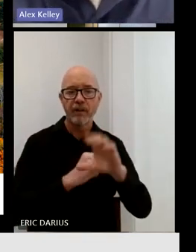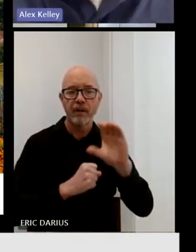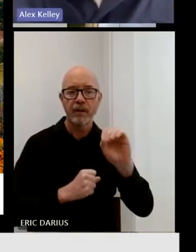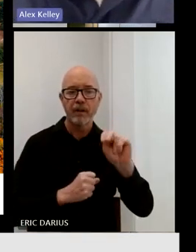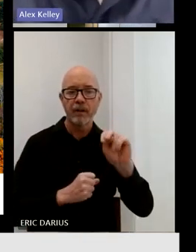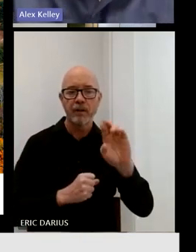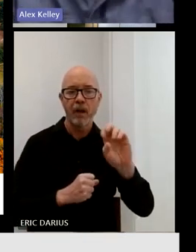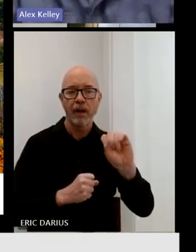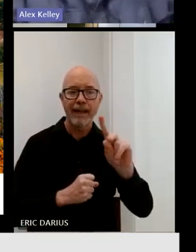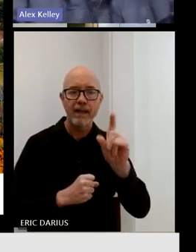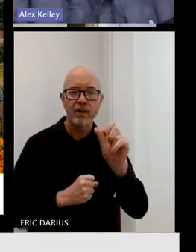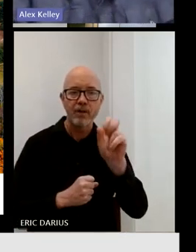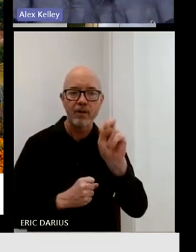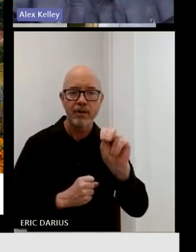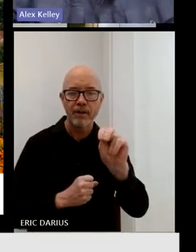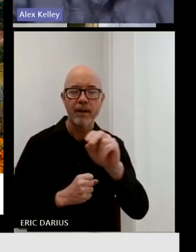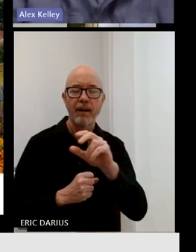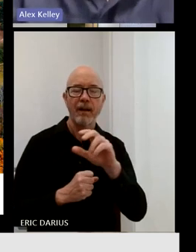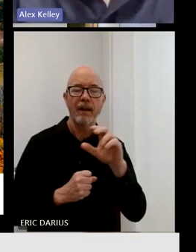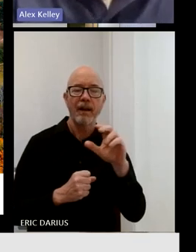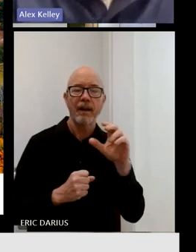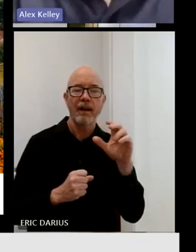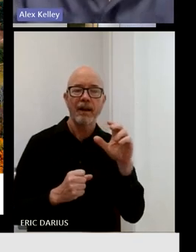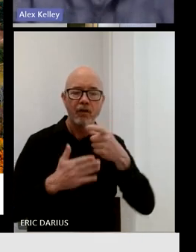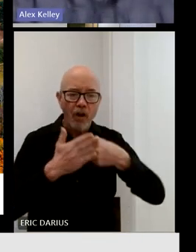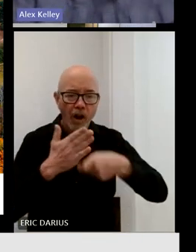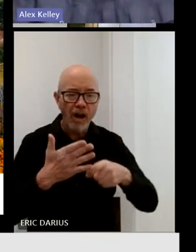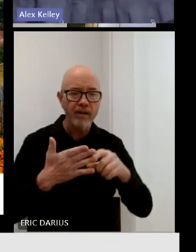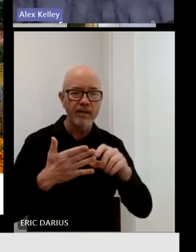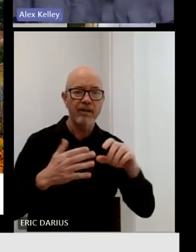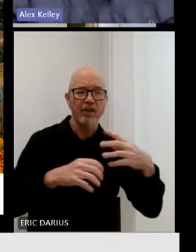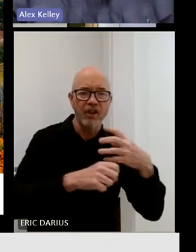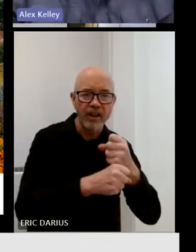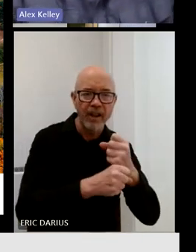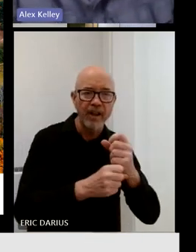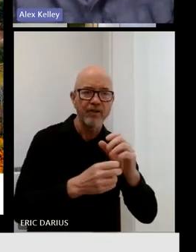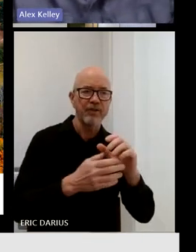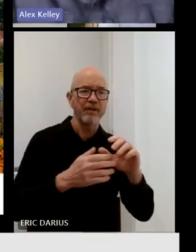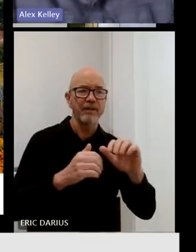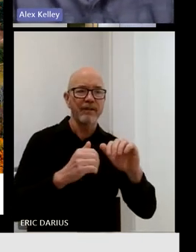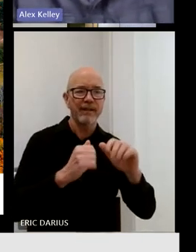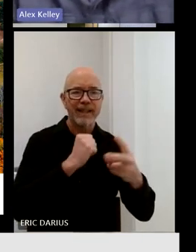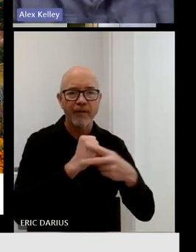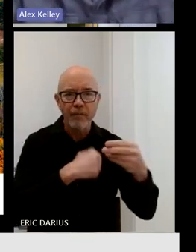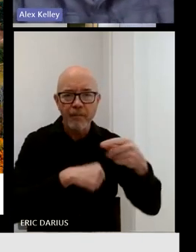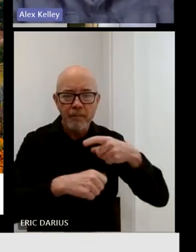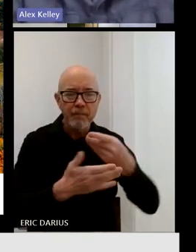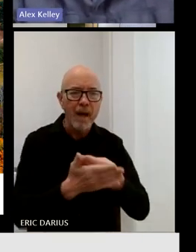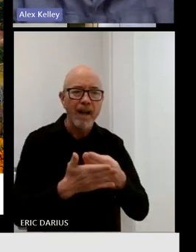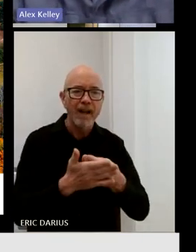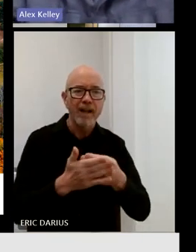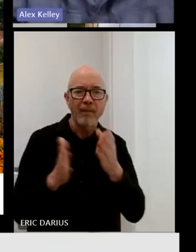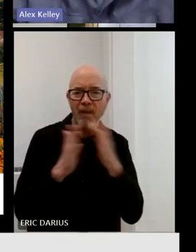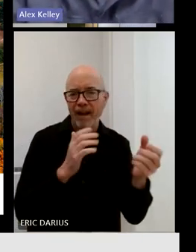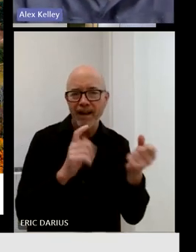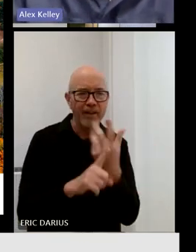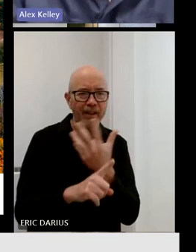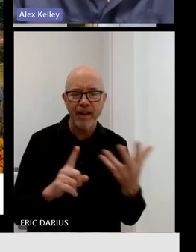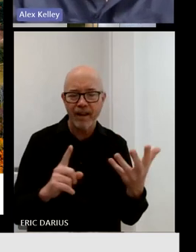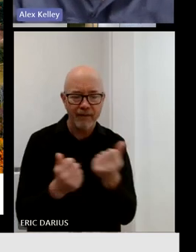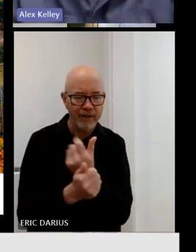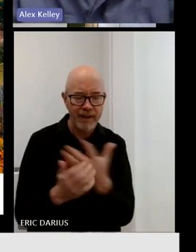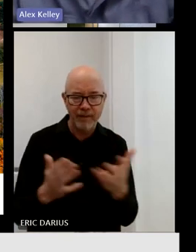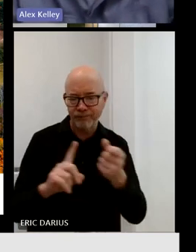consolidation in Vermont's particular context weighed against the long-term savings. And that is a large undertaking. This